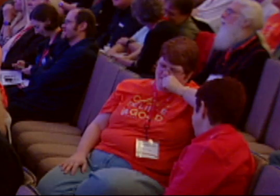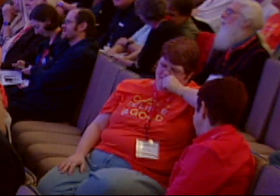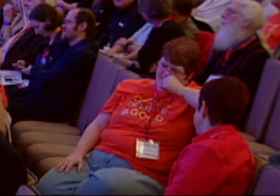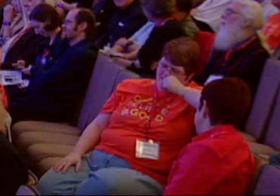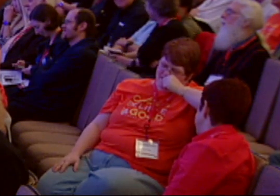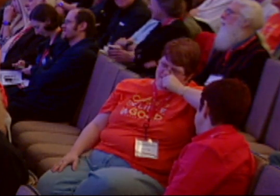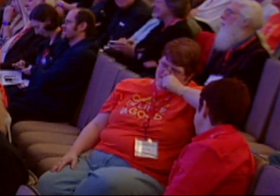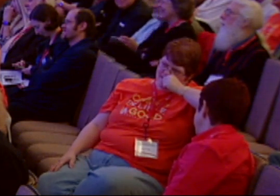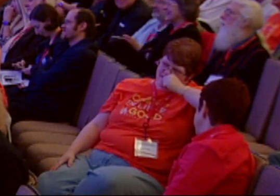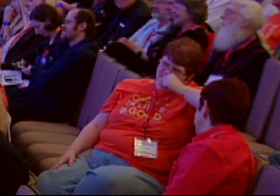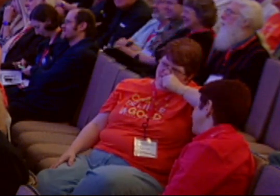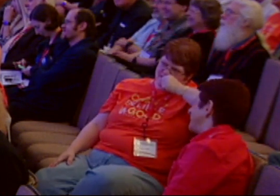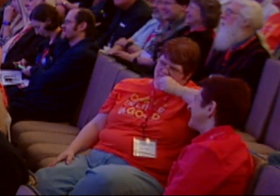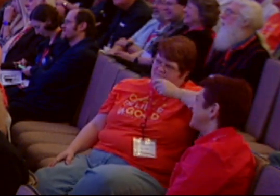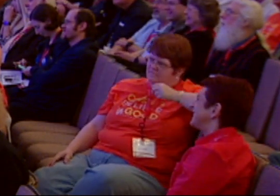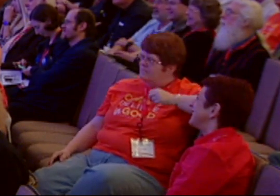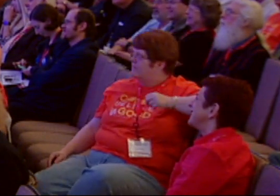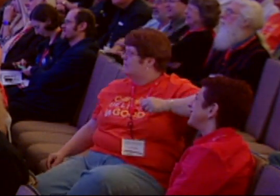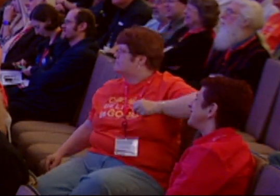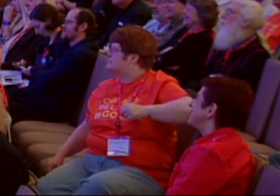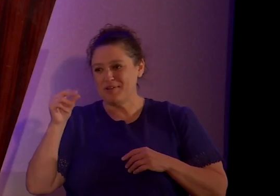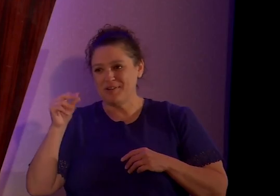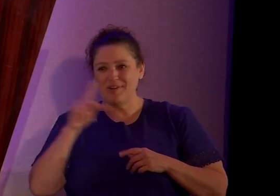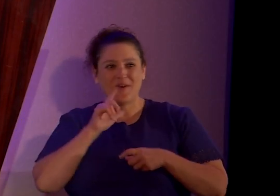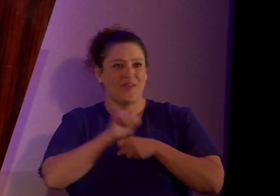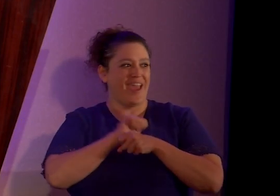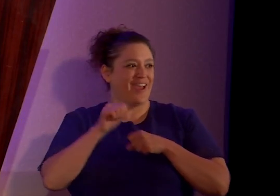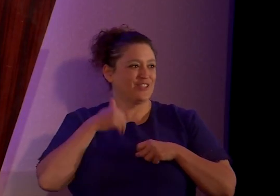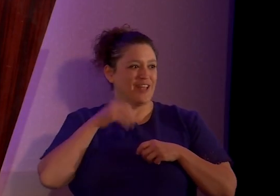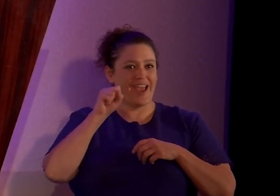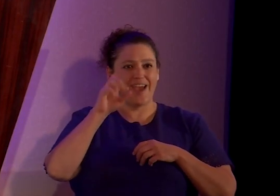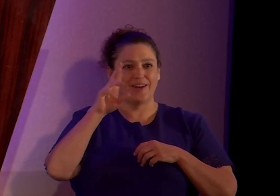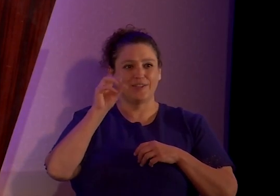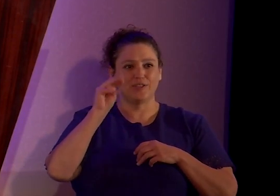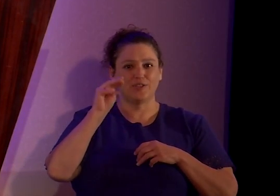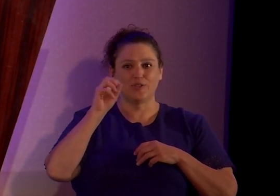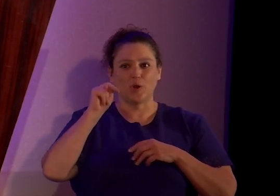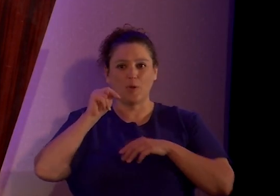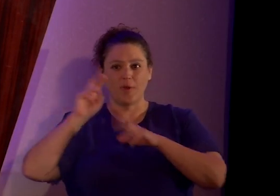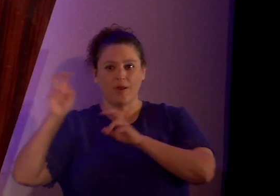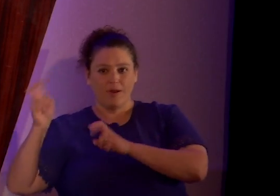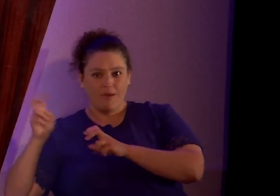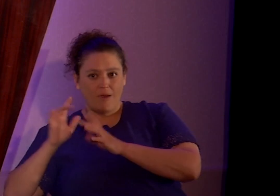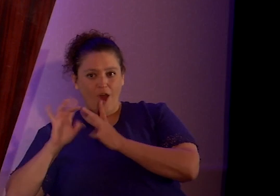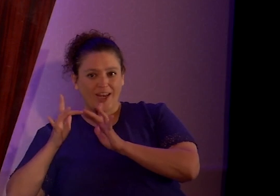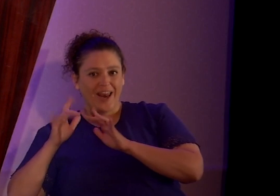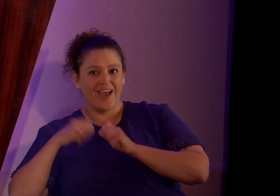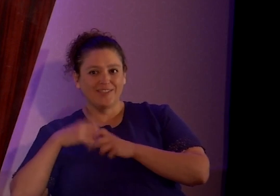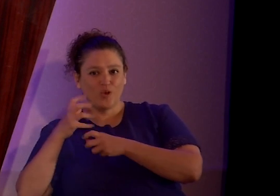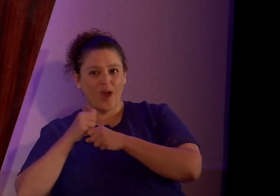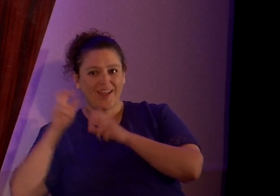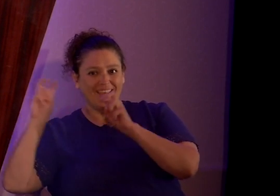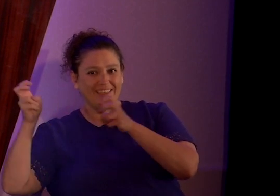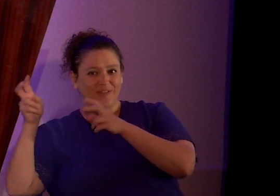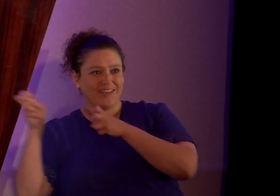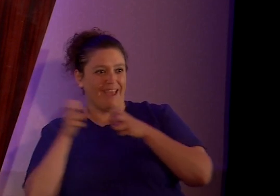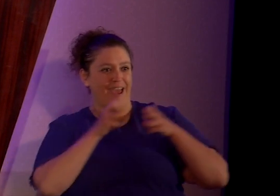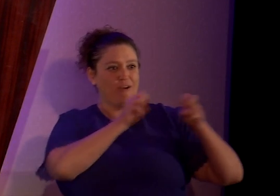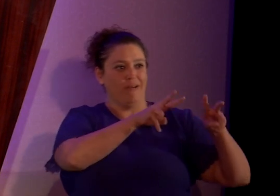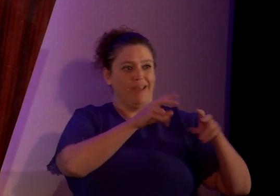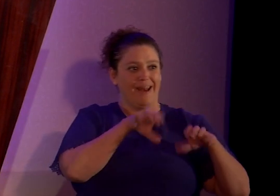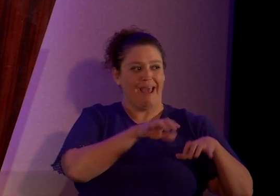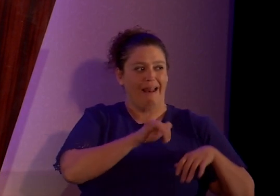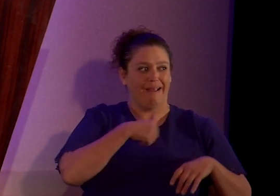Um, no, they actually had their sermon series online, so I could at least get the title and like the outline notes, so I could,